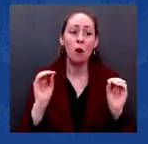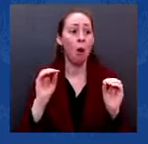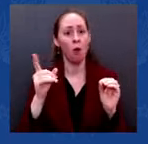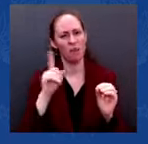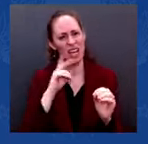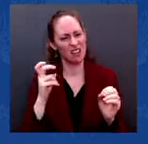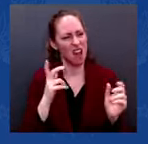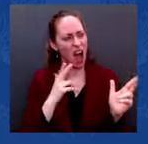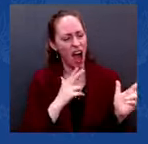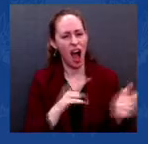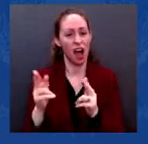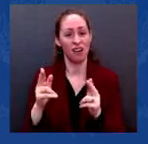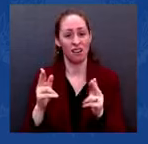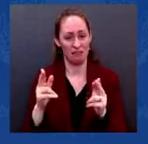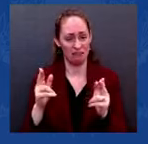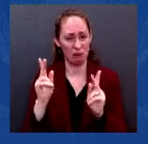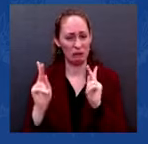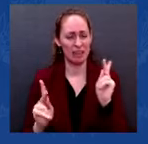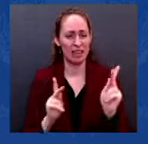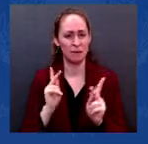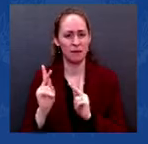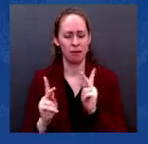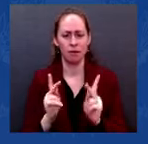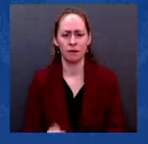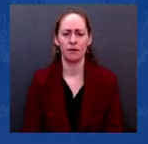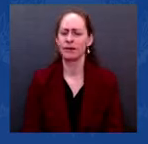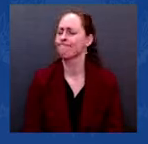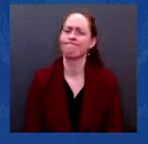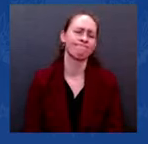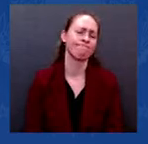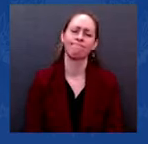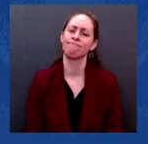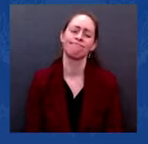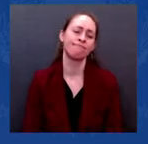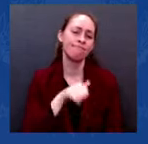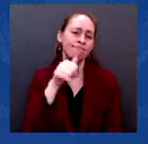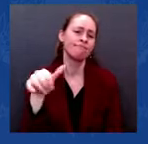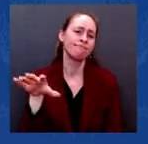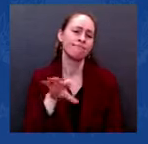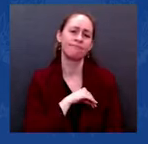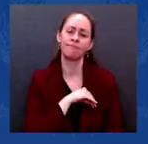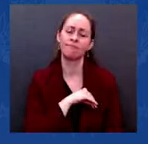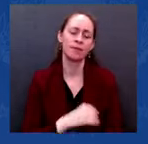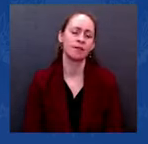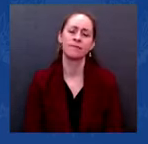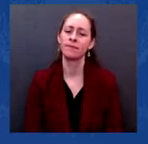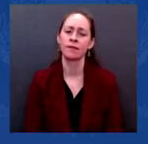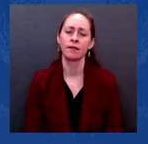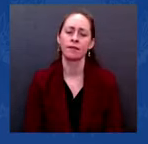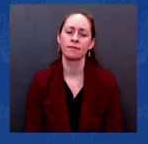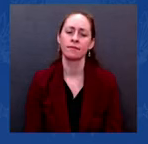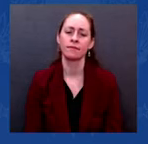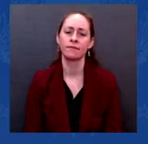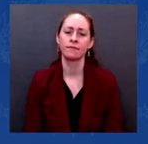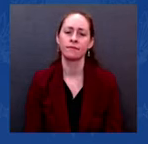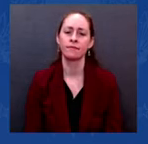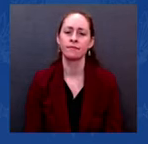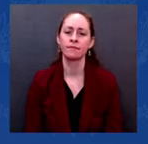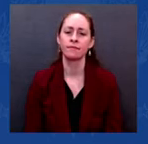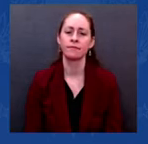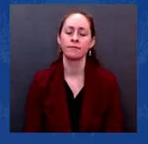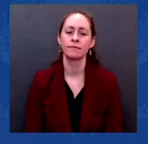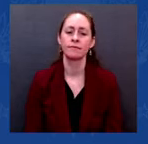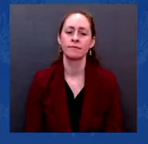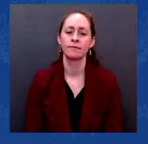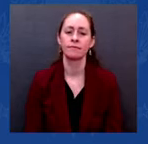too easily fall into the hands of violent individuals in far too many